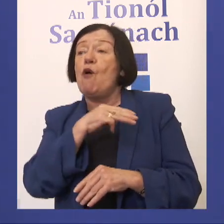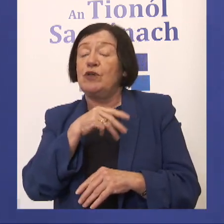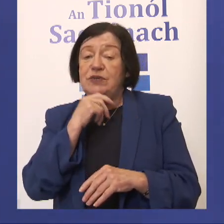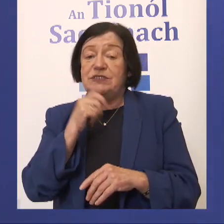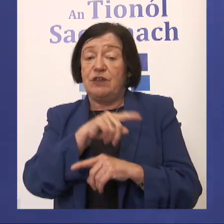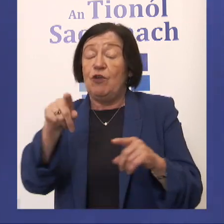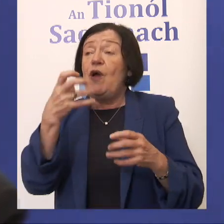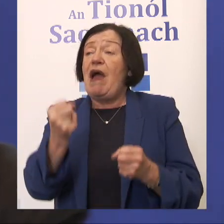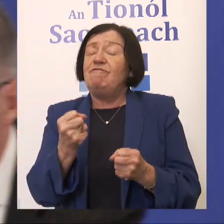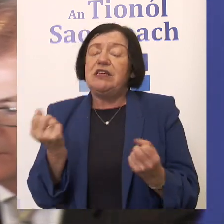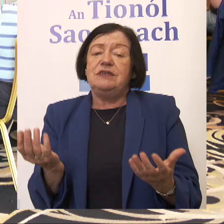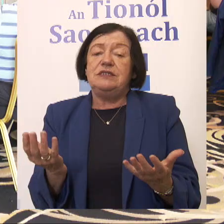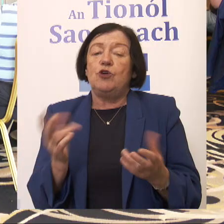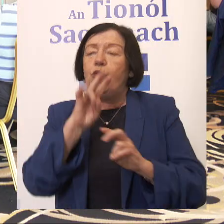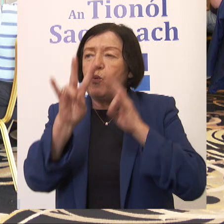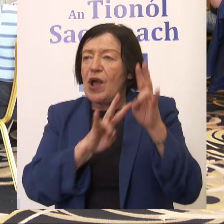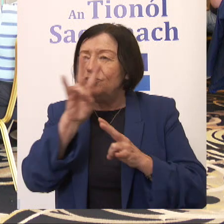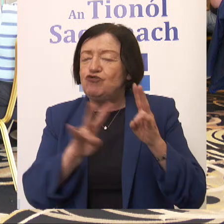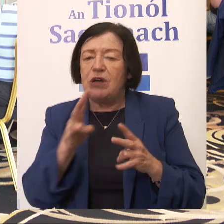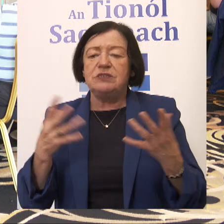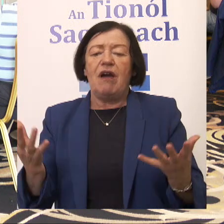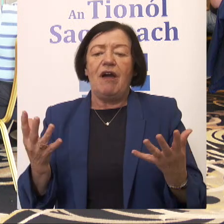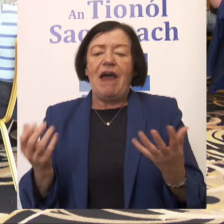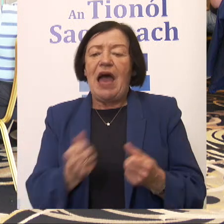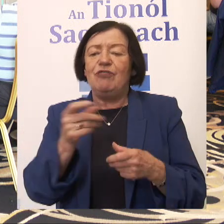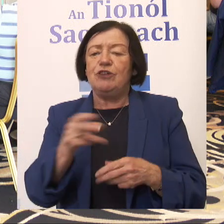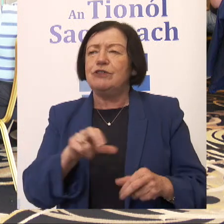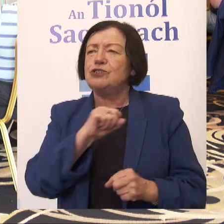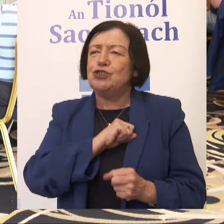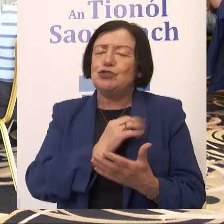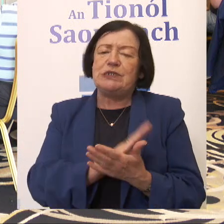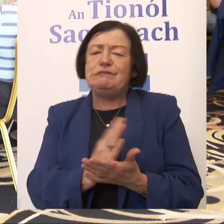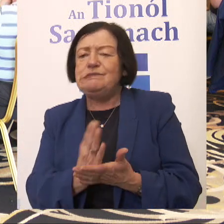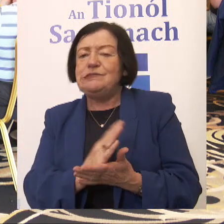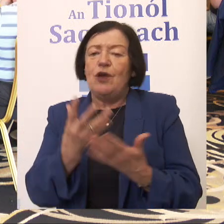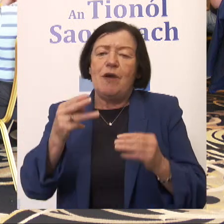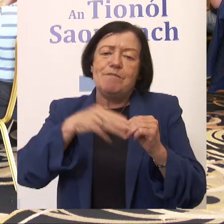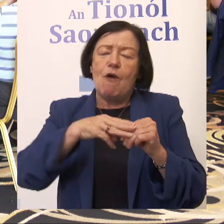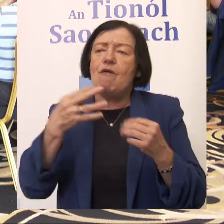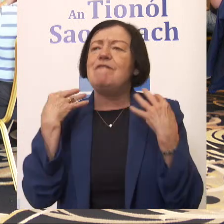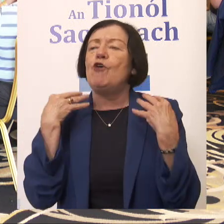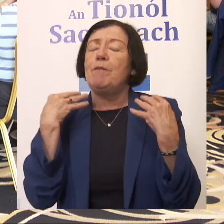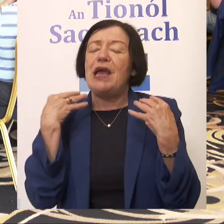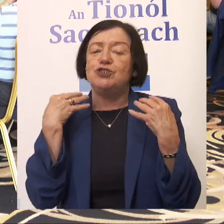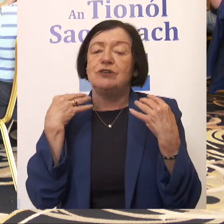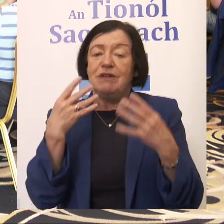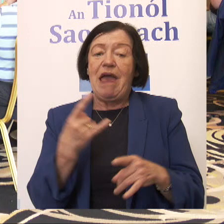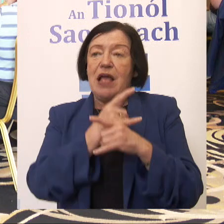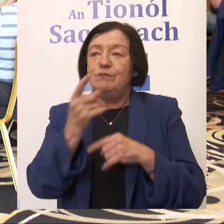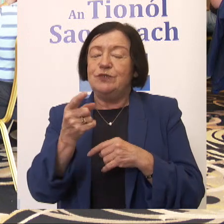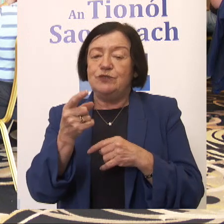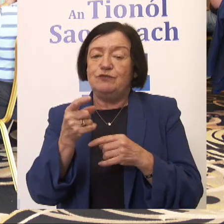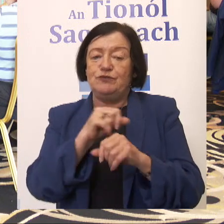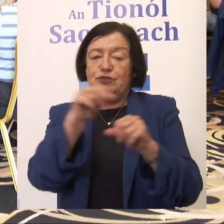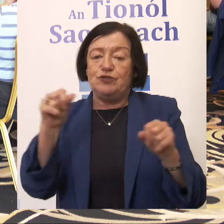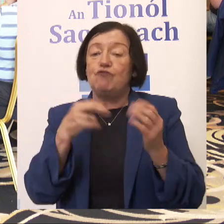to say if you have any questions, if there's things that you aren't sure about that you'd like more information on, to help you come up with